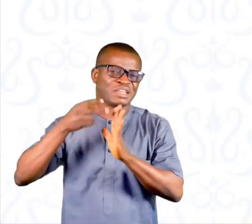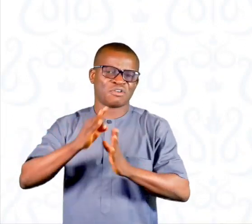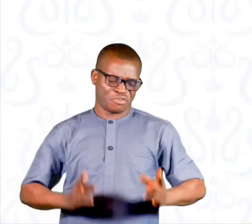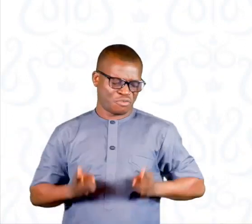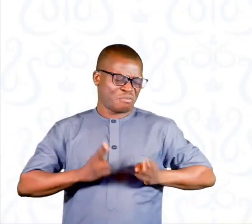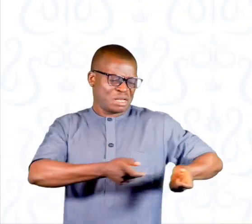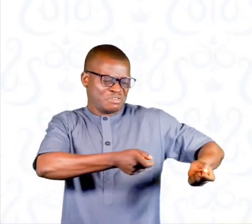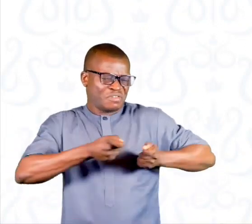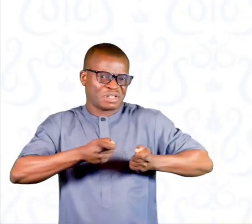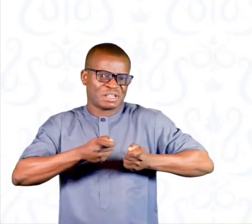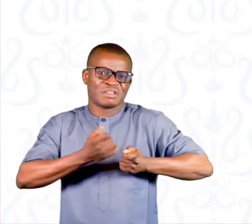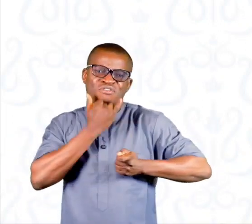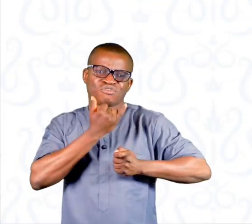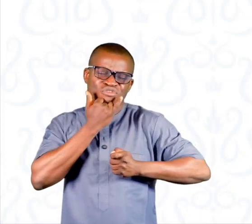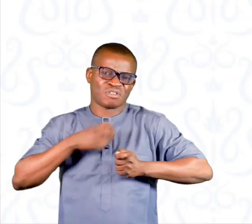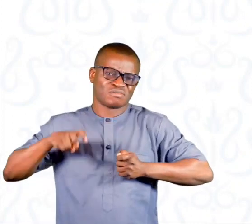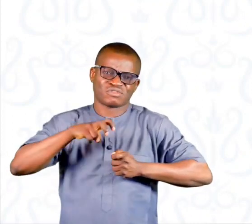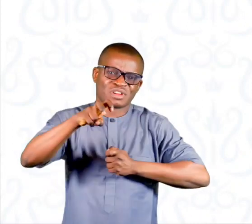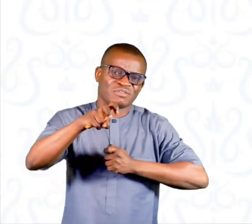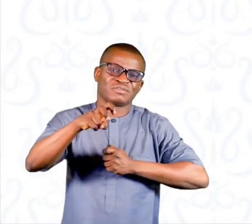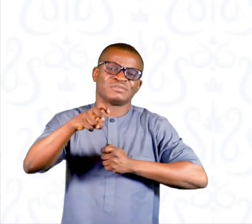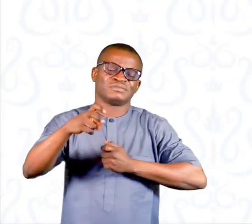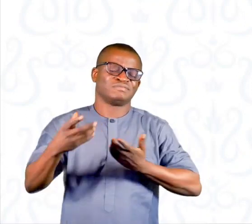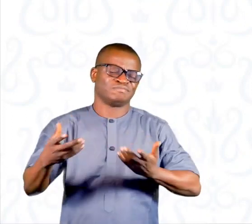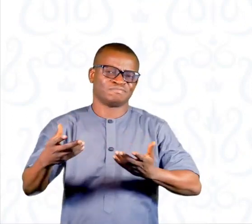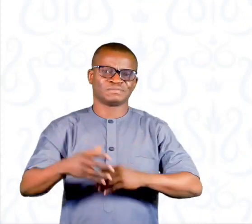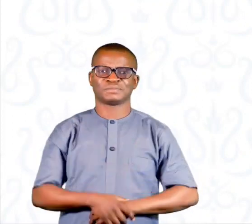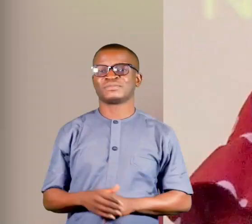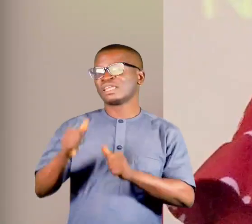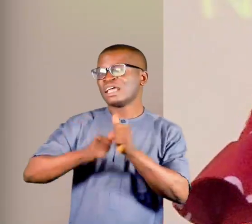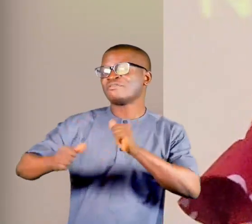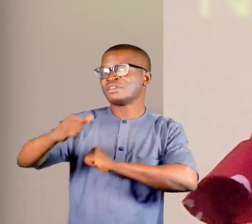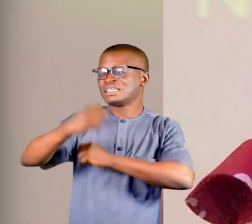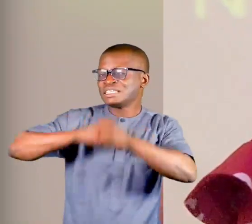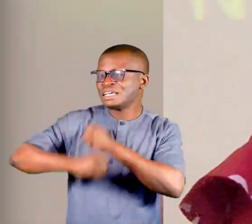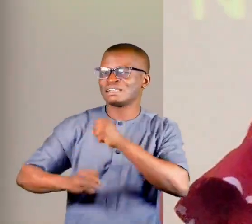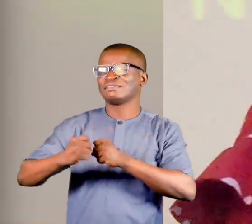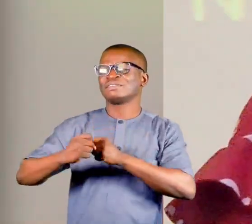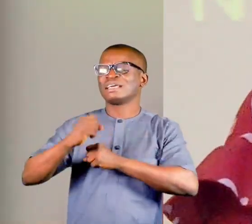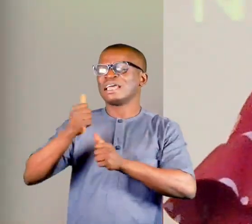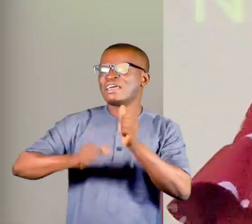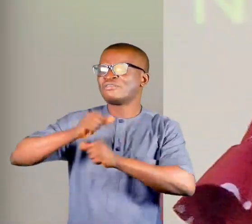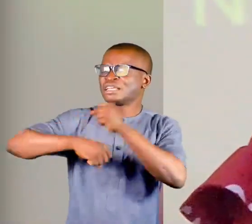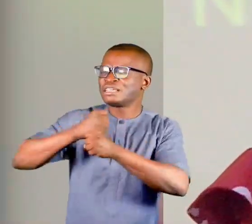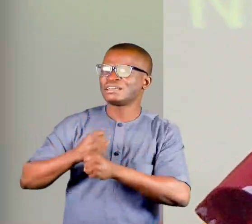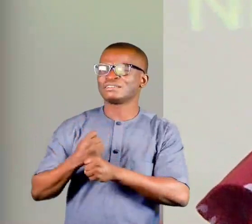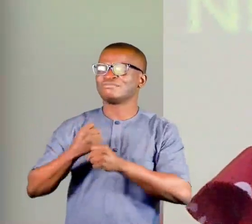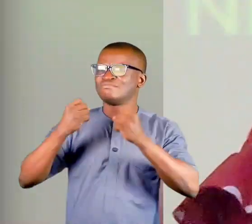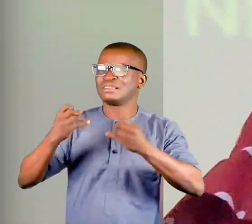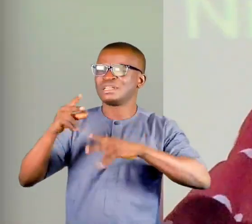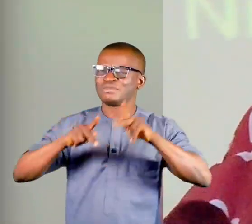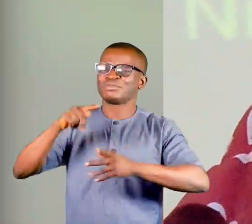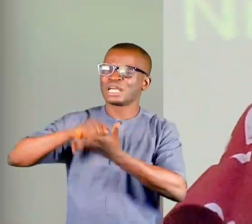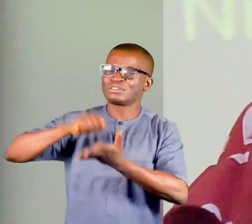the definition of human trafficking, smuggling of migrants and irregular migration. Every year, thousands of people travel across the